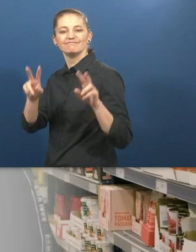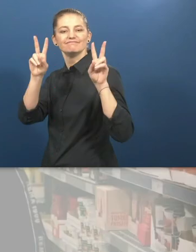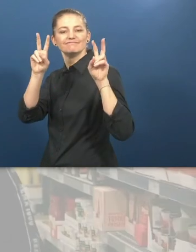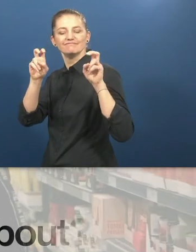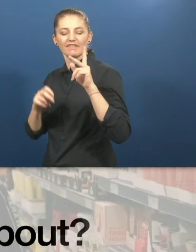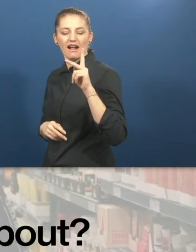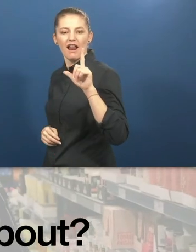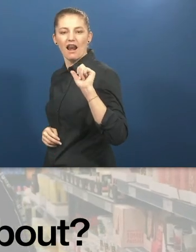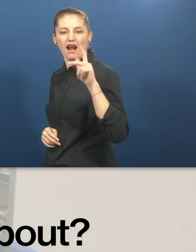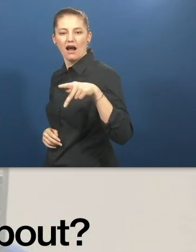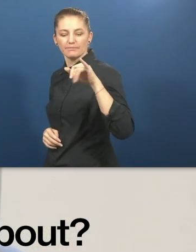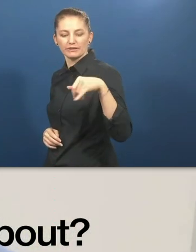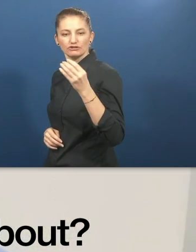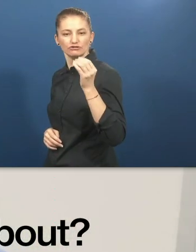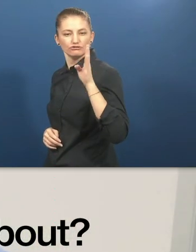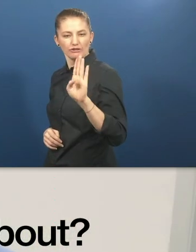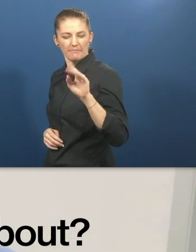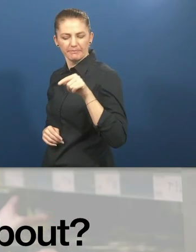What is clapjob about?